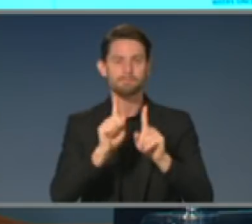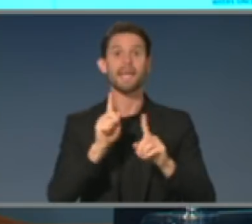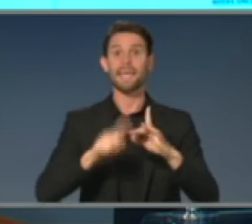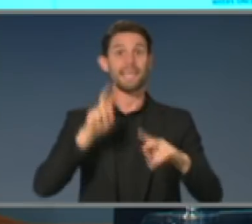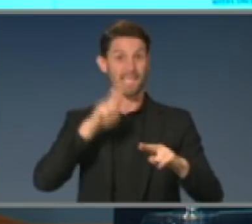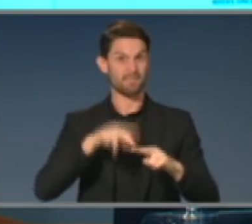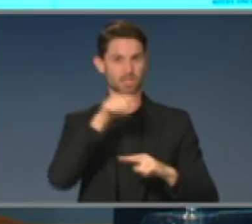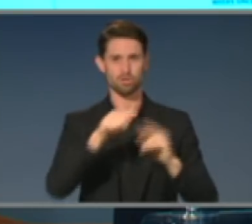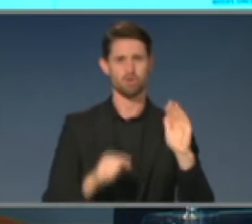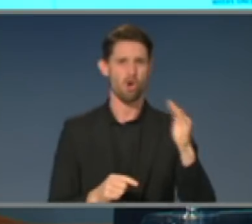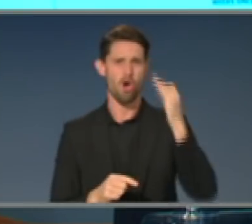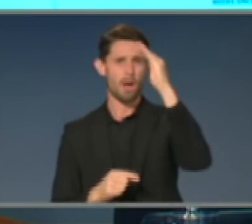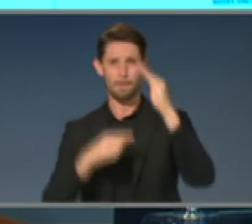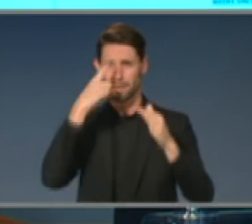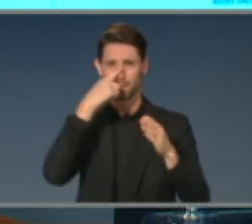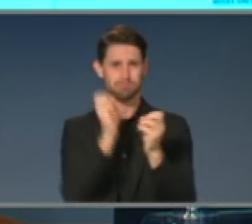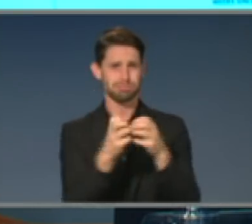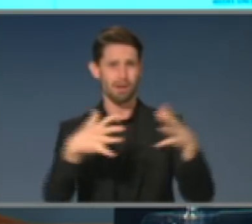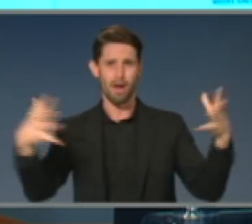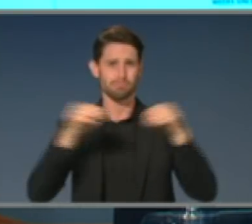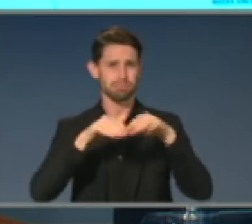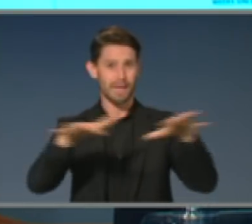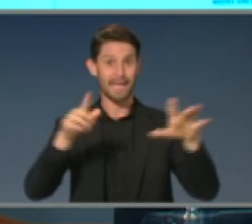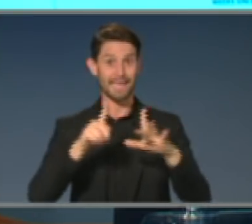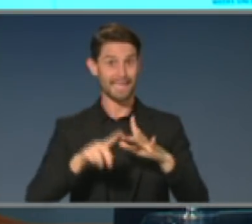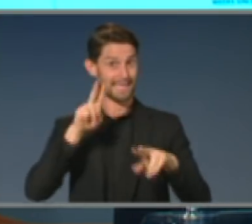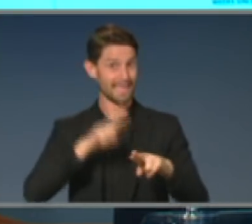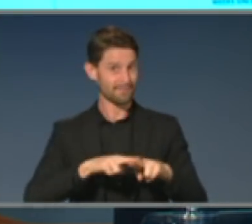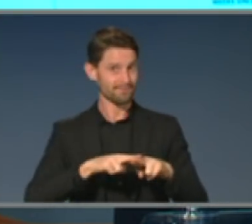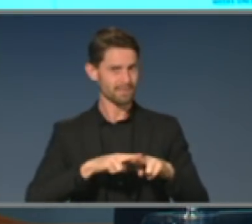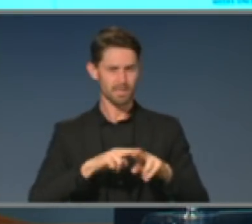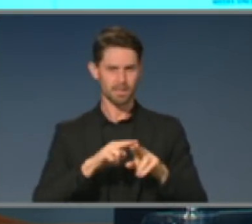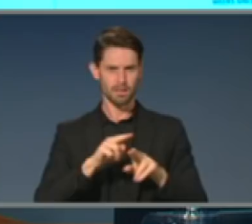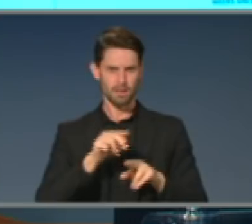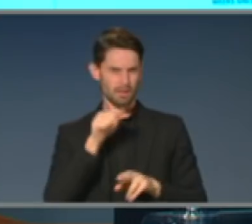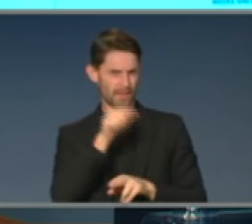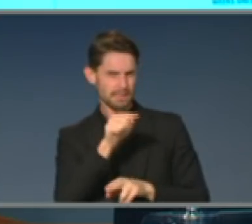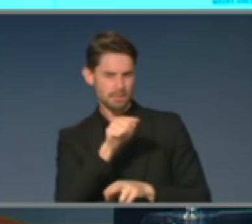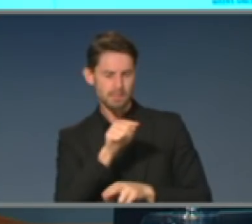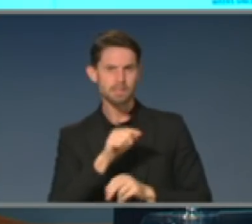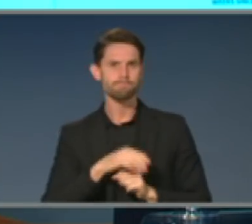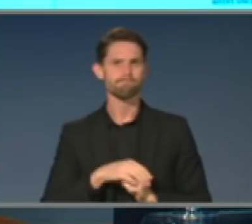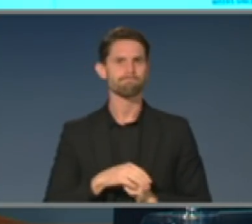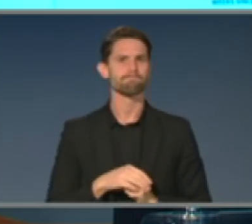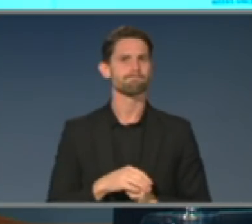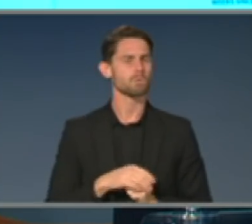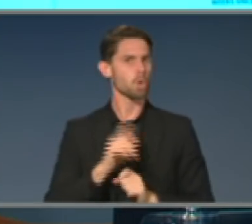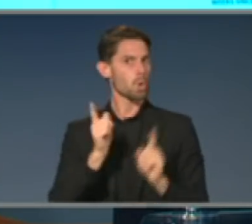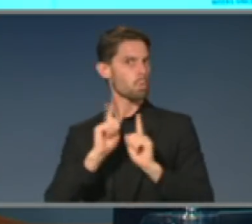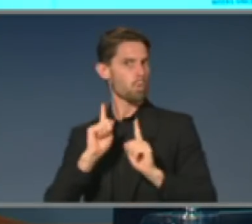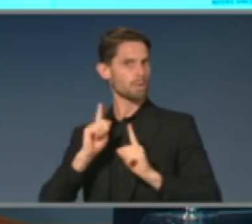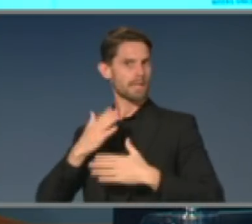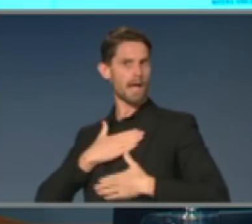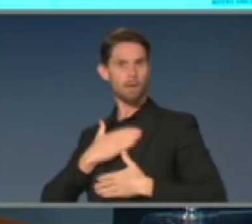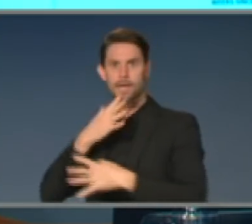unreal scenario, what do their mathematical models tell you about the tools that we have,